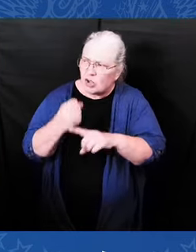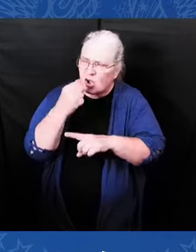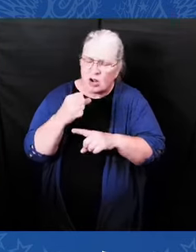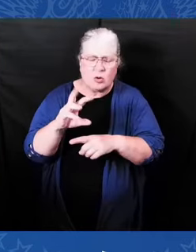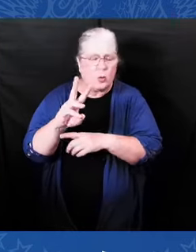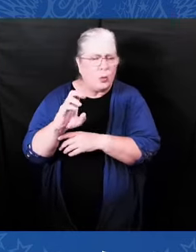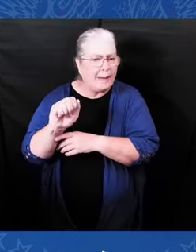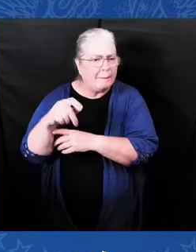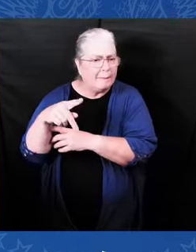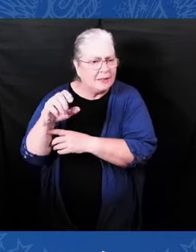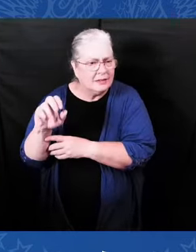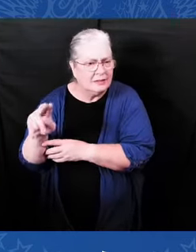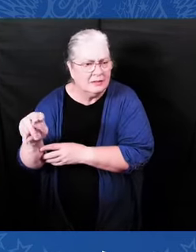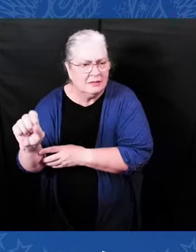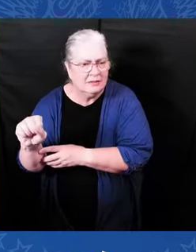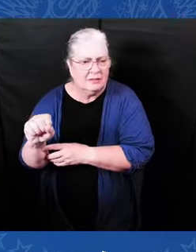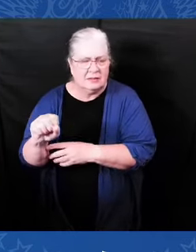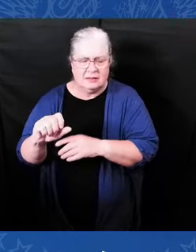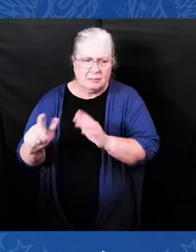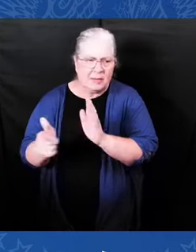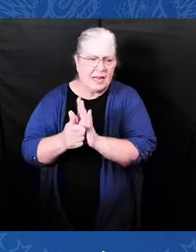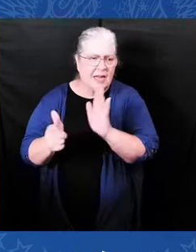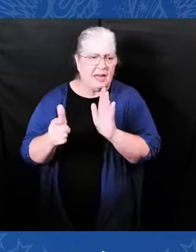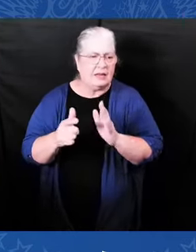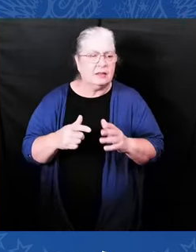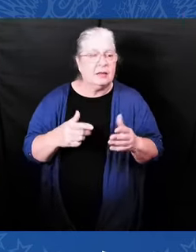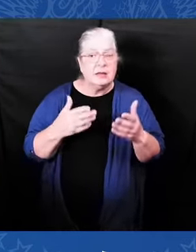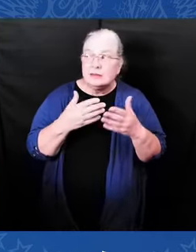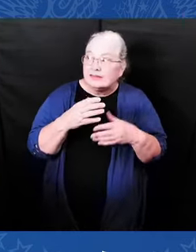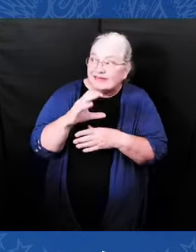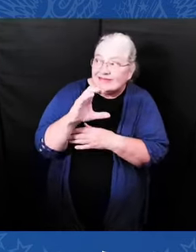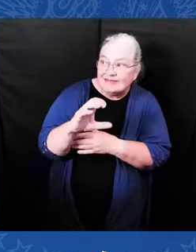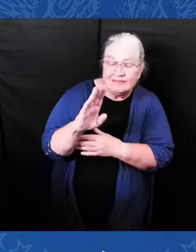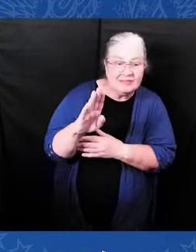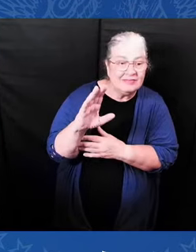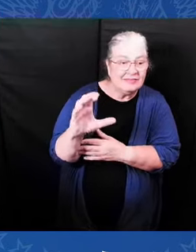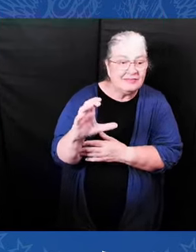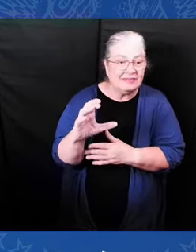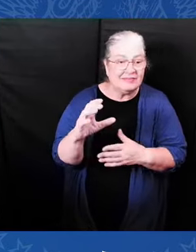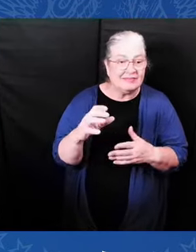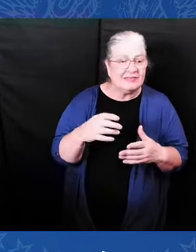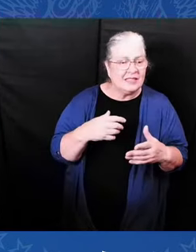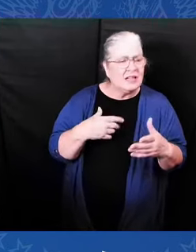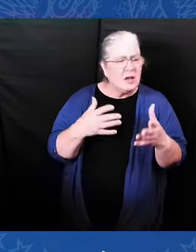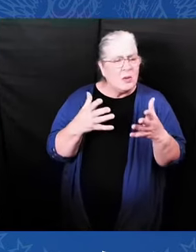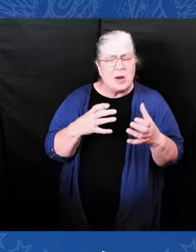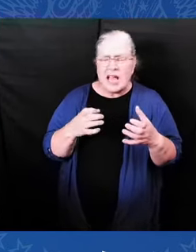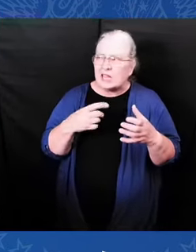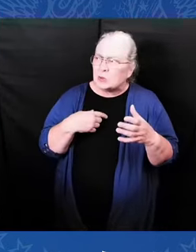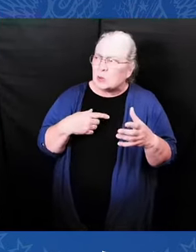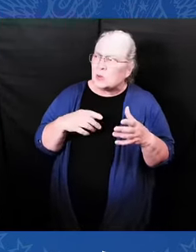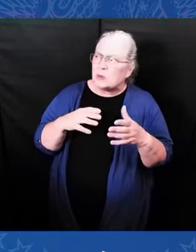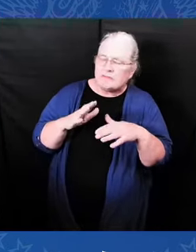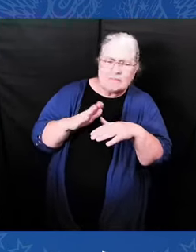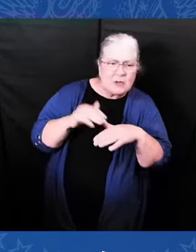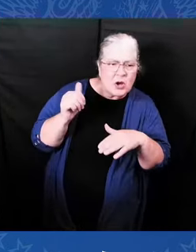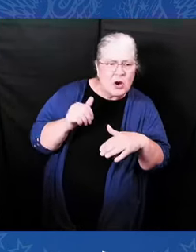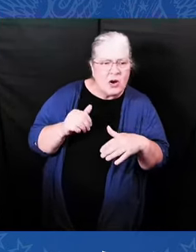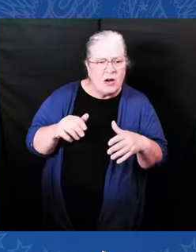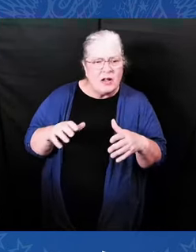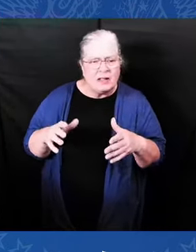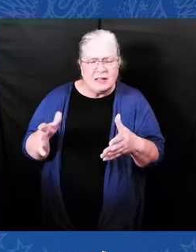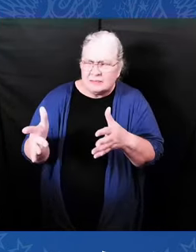we try to ban assault weapons, they try to ban books. We want to keep